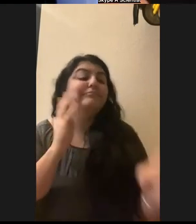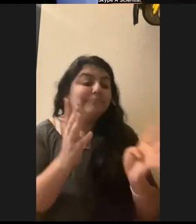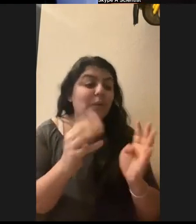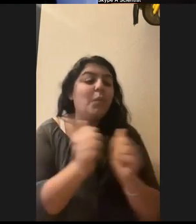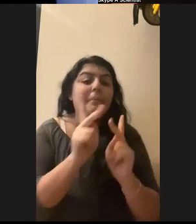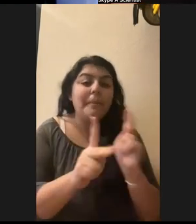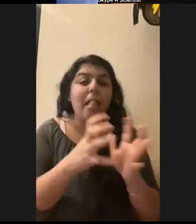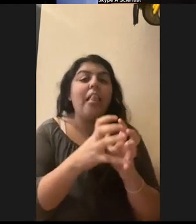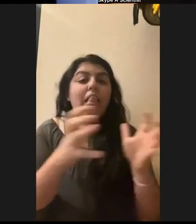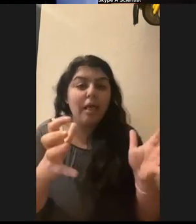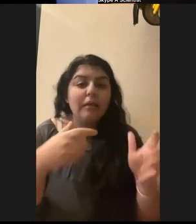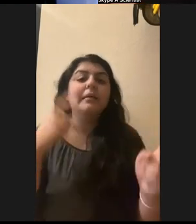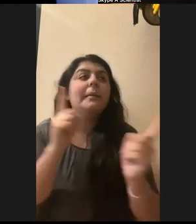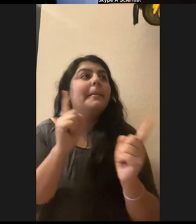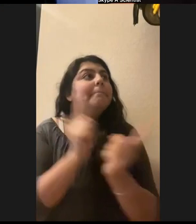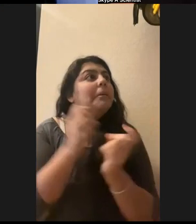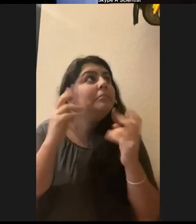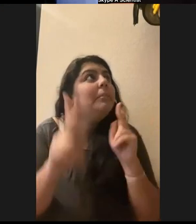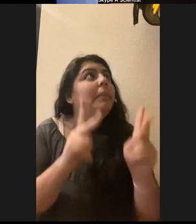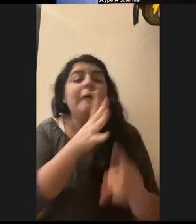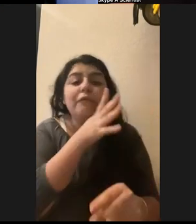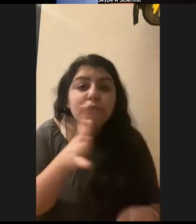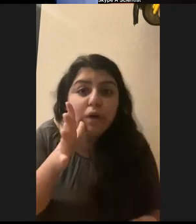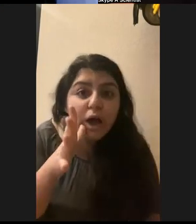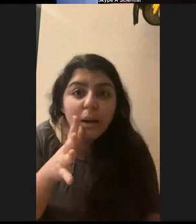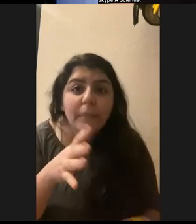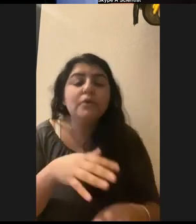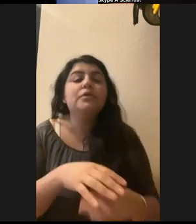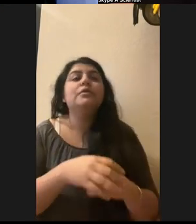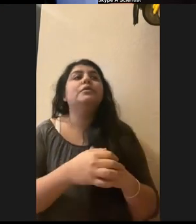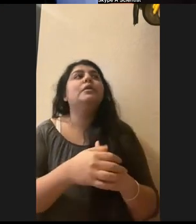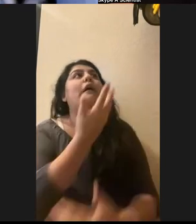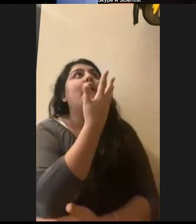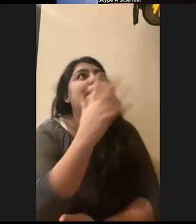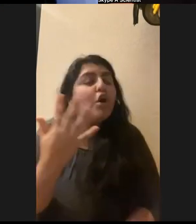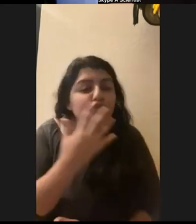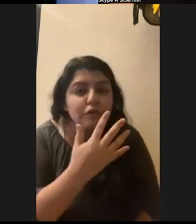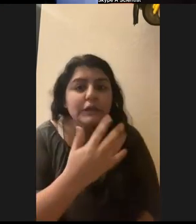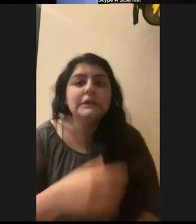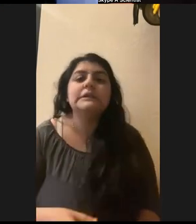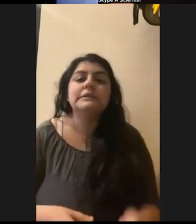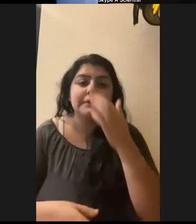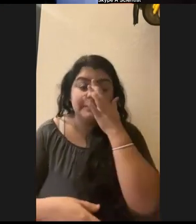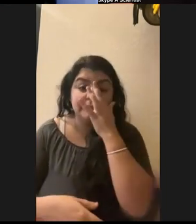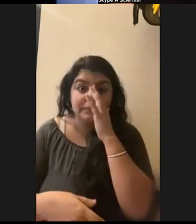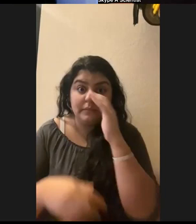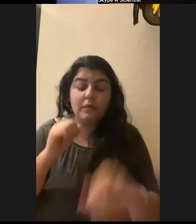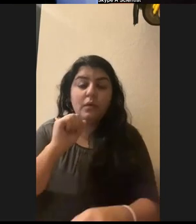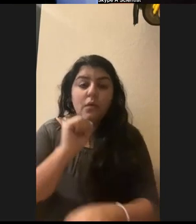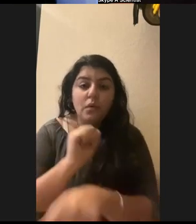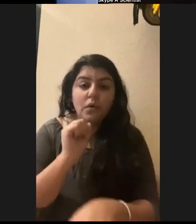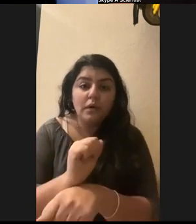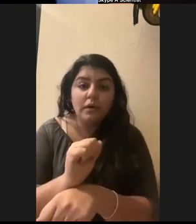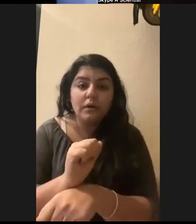lot of people who are farmers, who are forestry. Um, we work in the forest that do eventually become